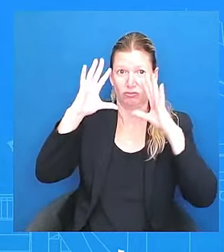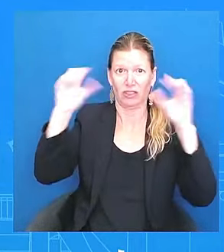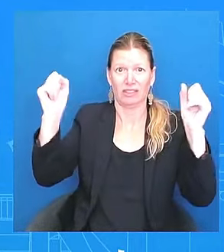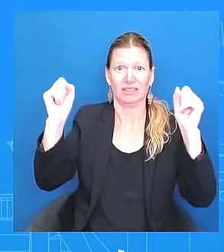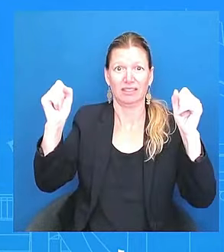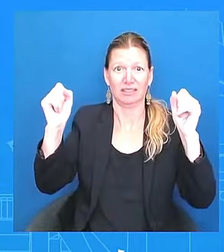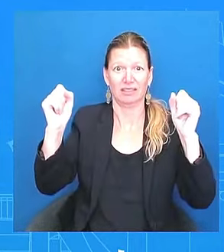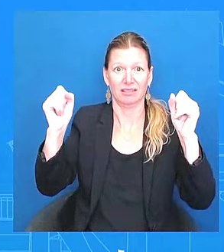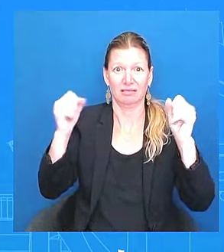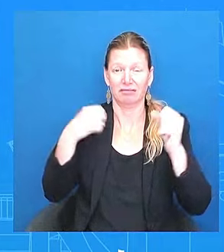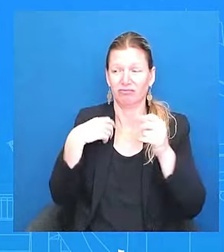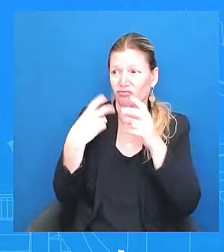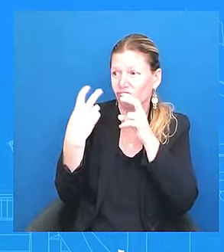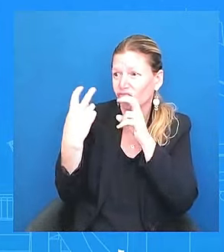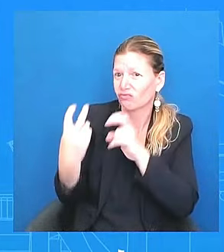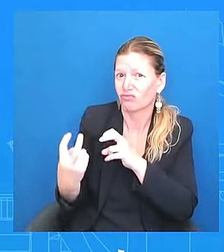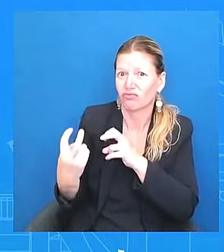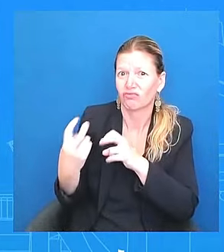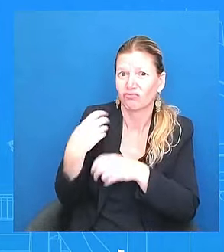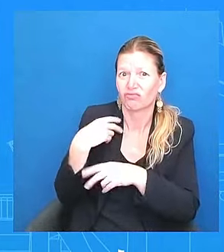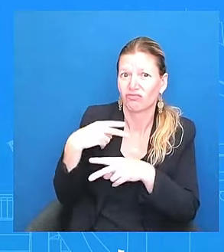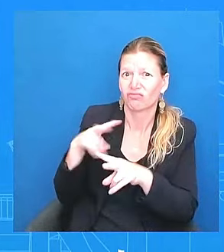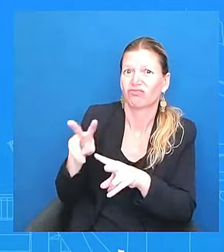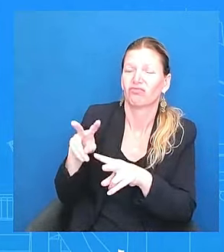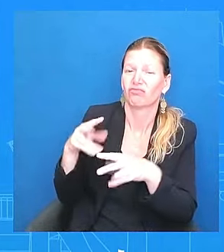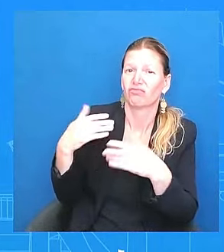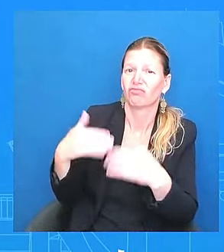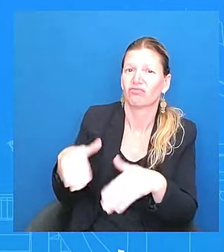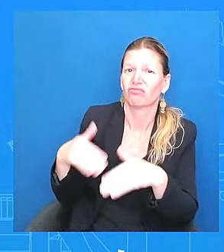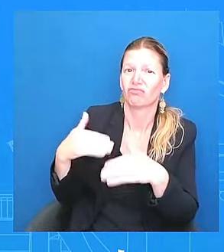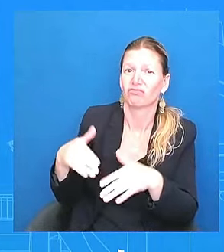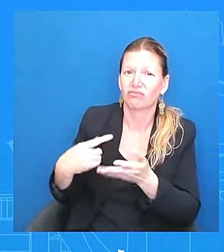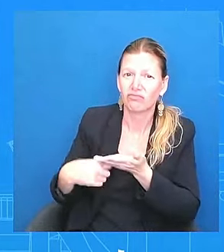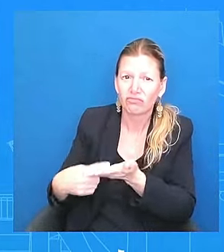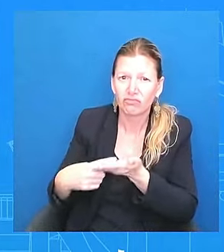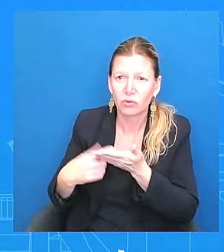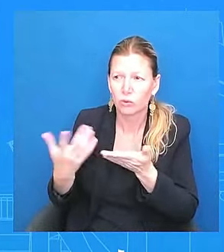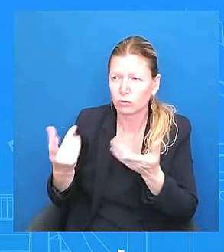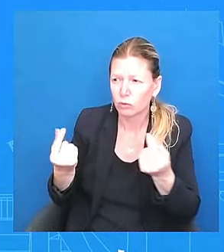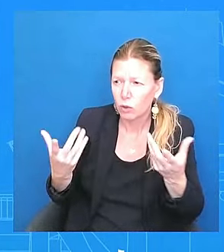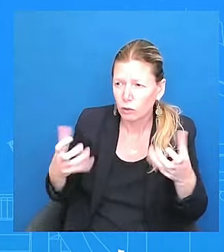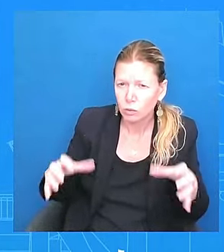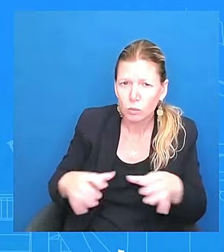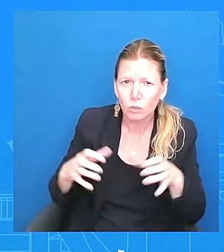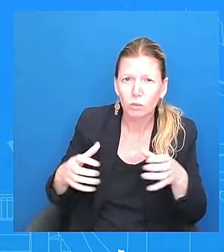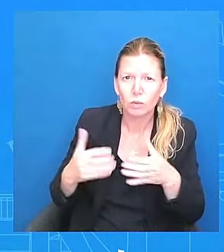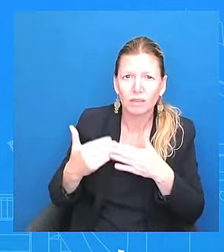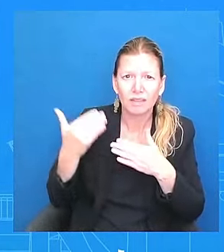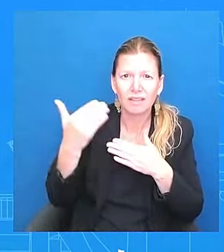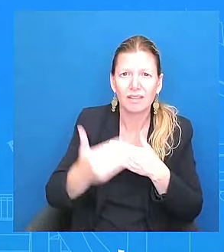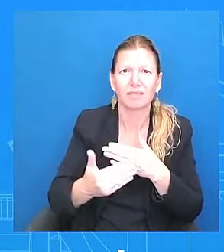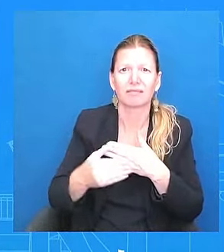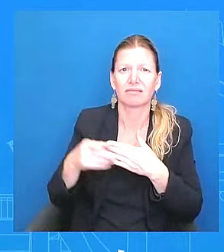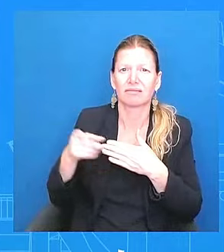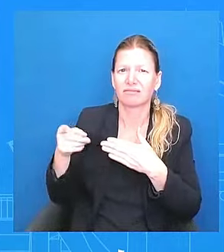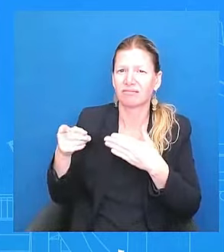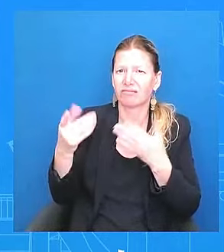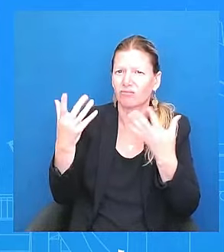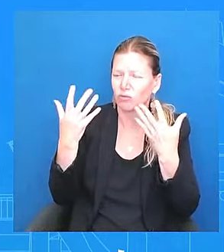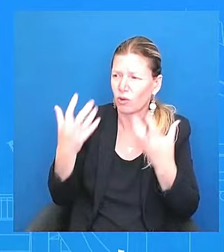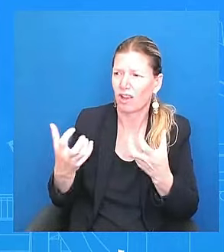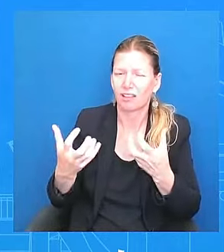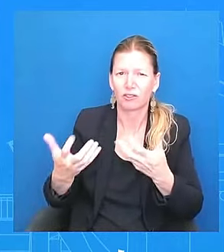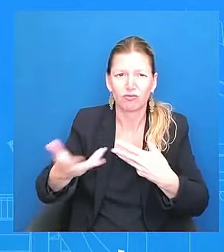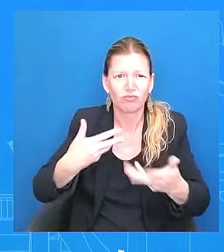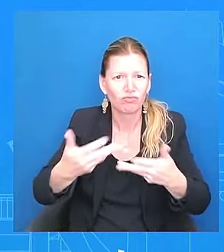He is someone that engages with us. He wants to know. He pushes us. He, you know, prods us wanting to figure out, like, the bigger picture